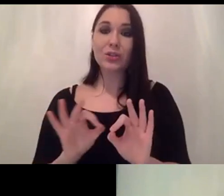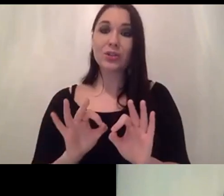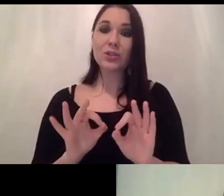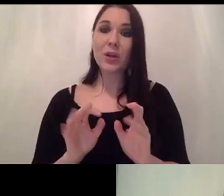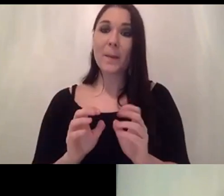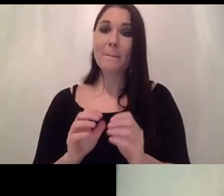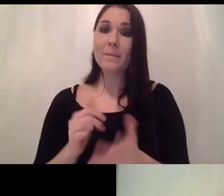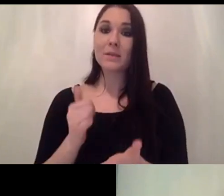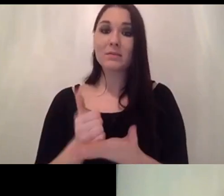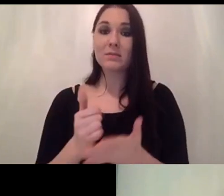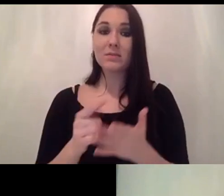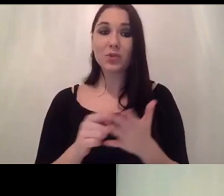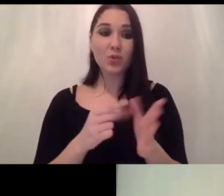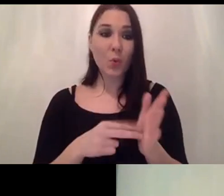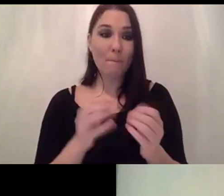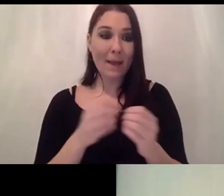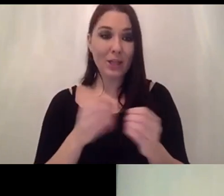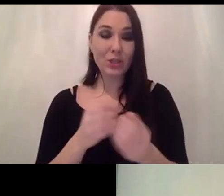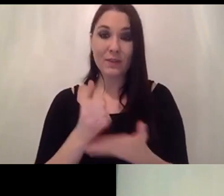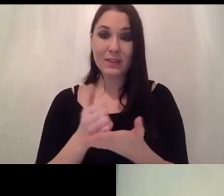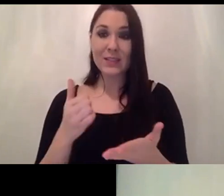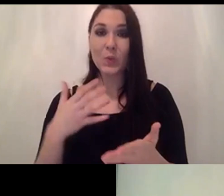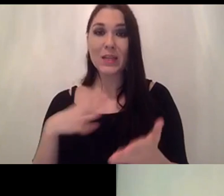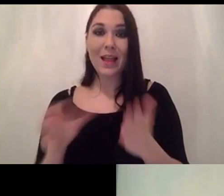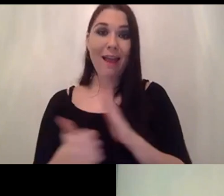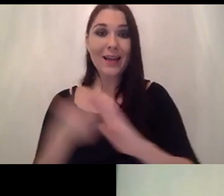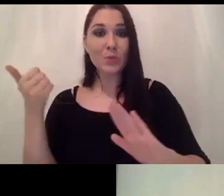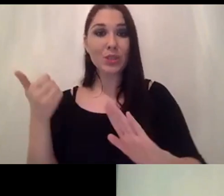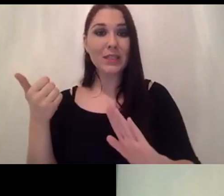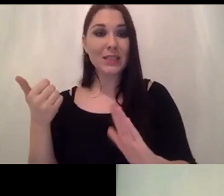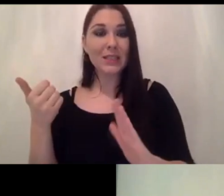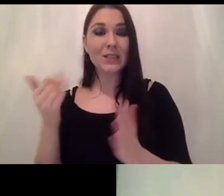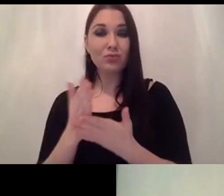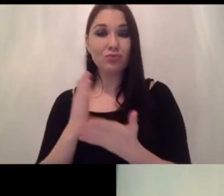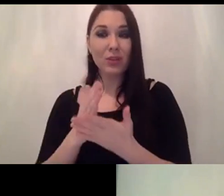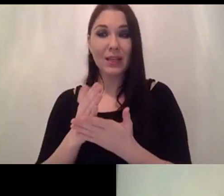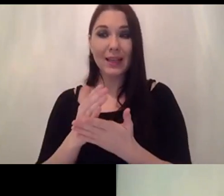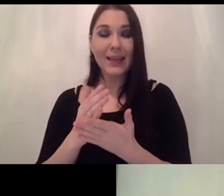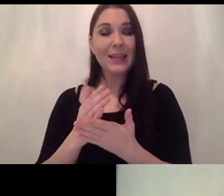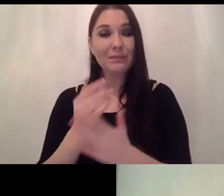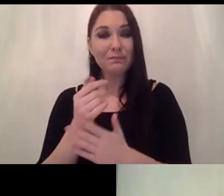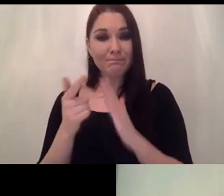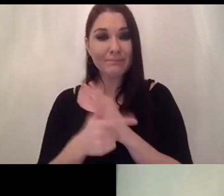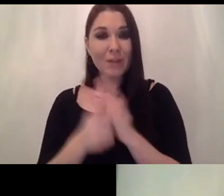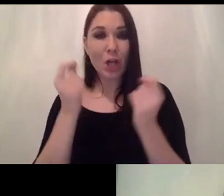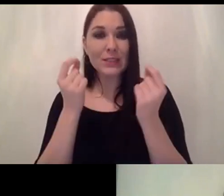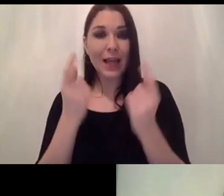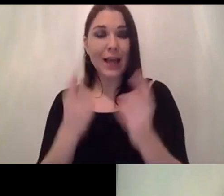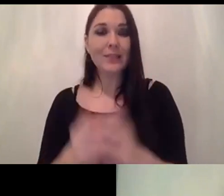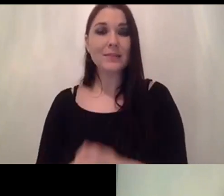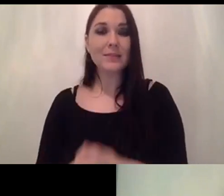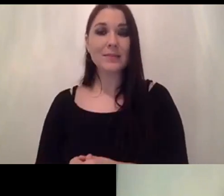are fantastic but at some point you need some expertise to under to really deeply understand what's going on under the hood so